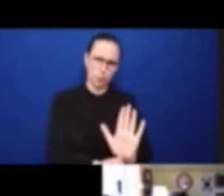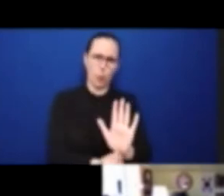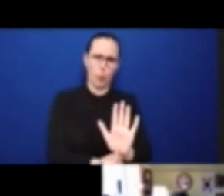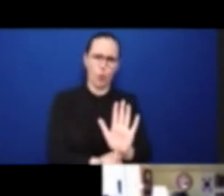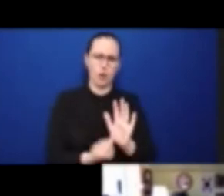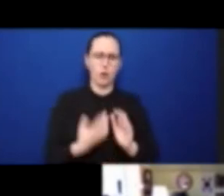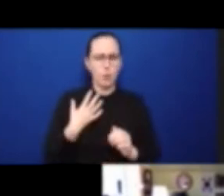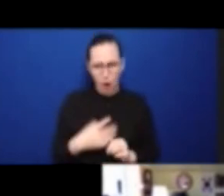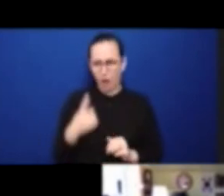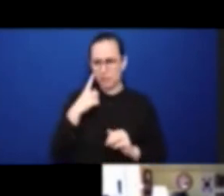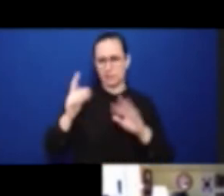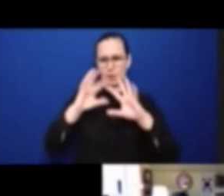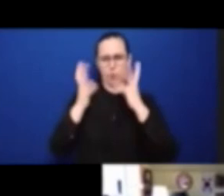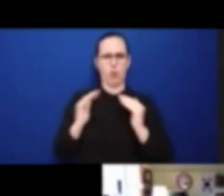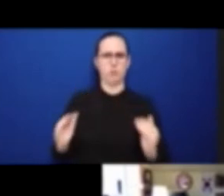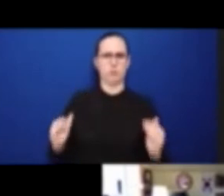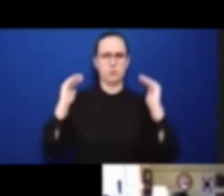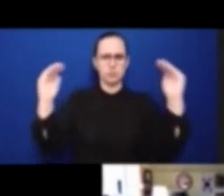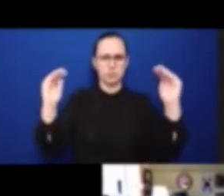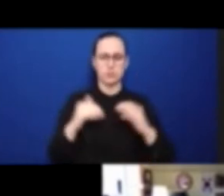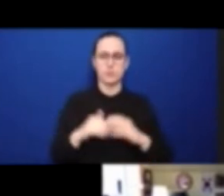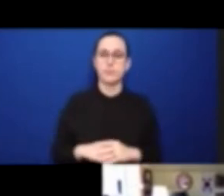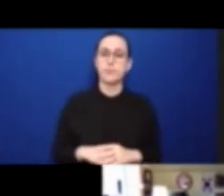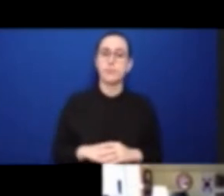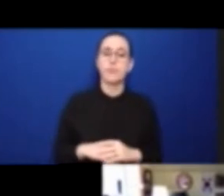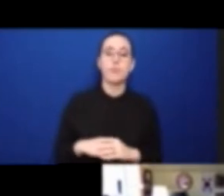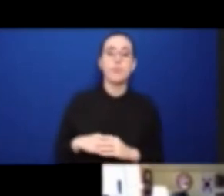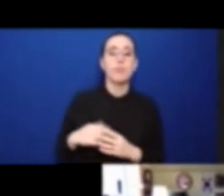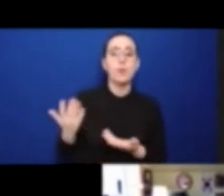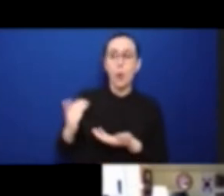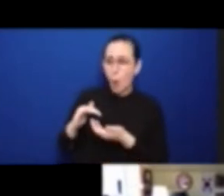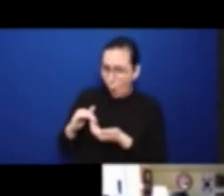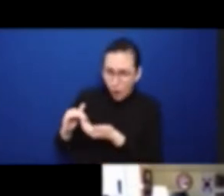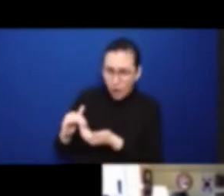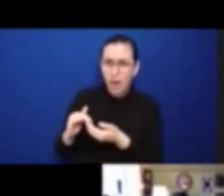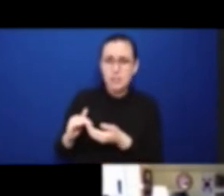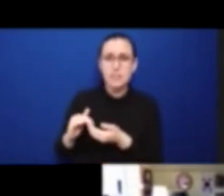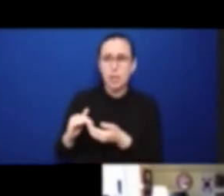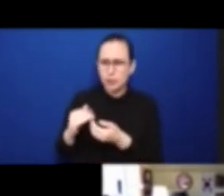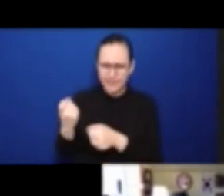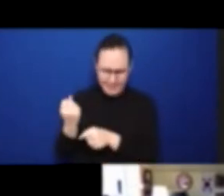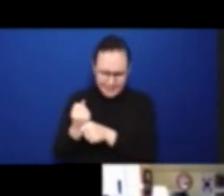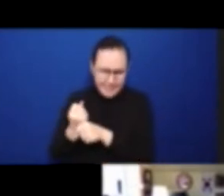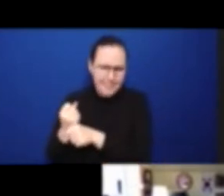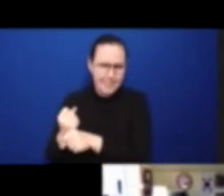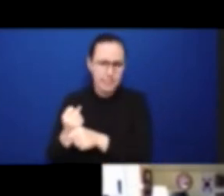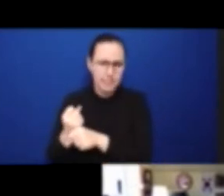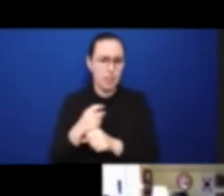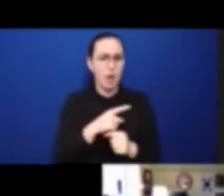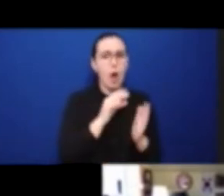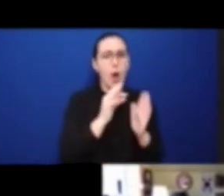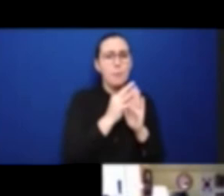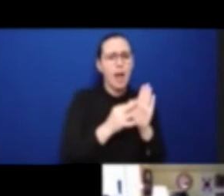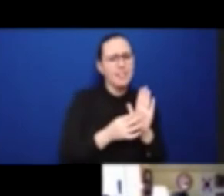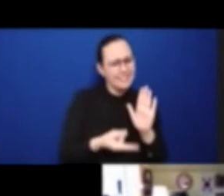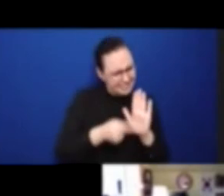actually take those policies and practices and implement them effectively into